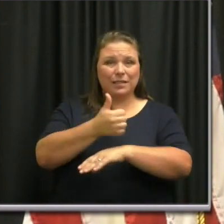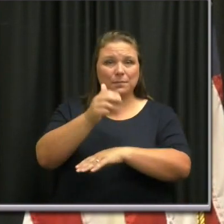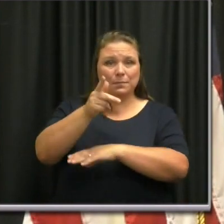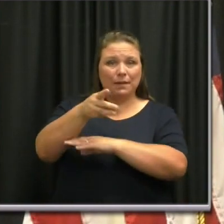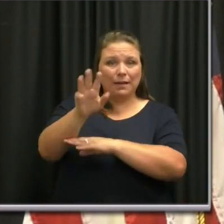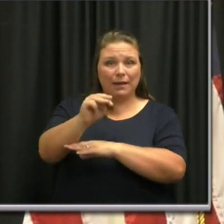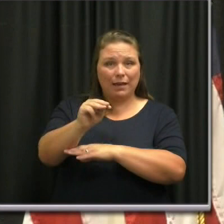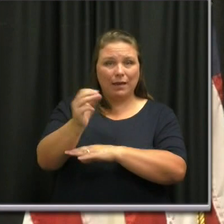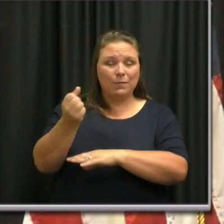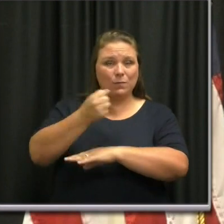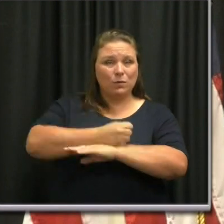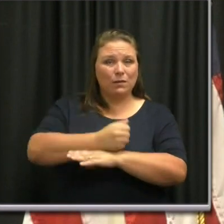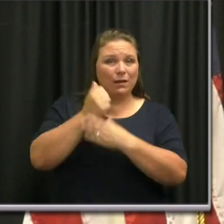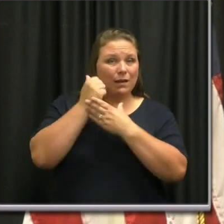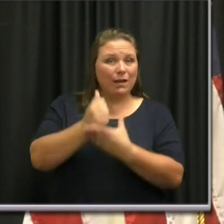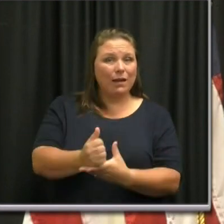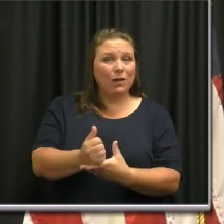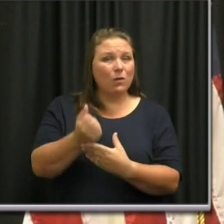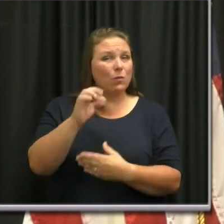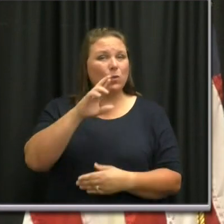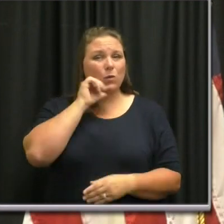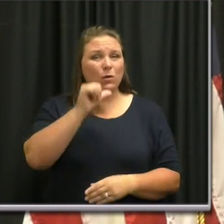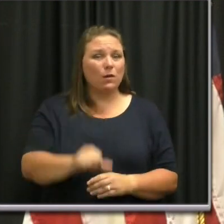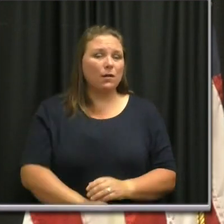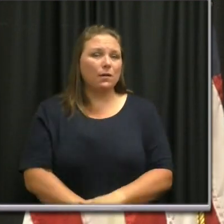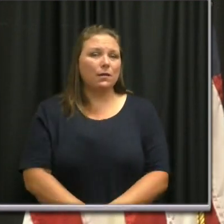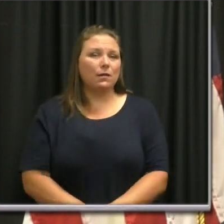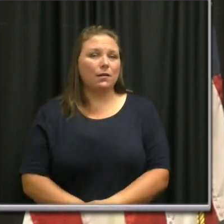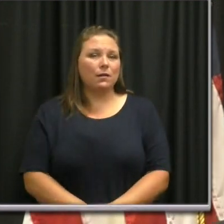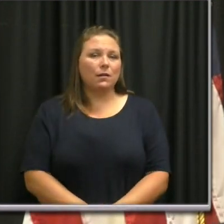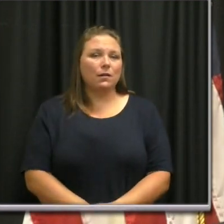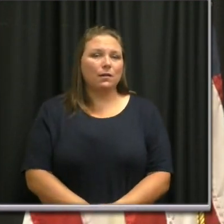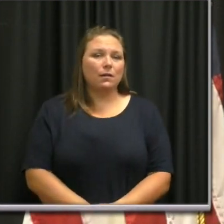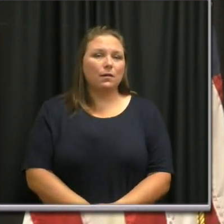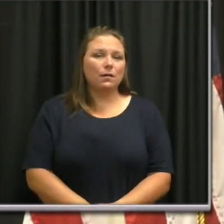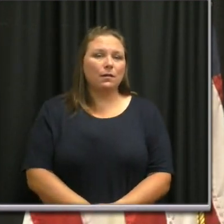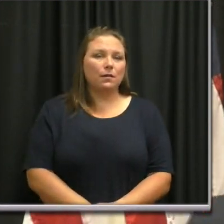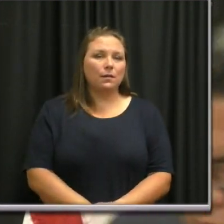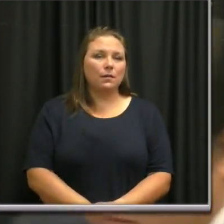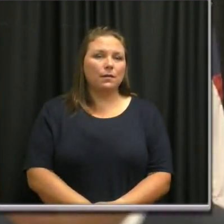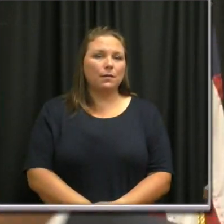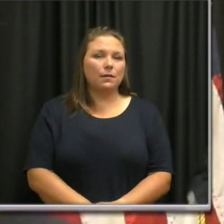with restaurants in that area? Okay. We'll start with Mayor Cooper.